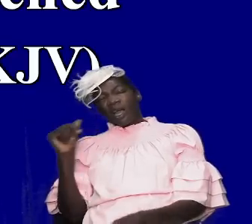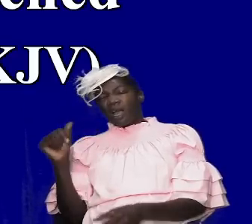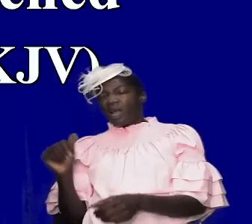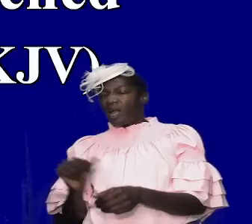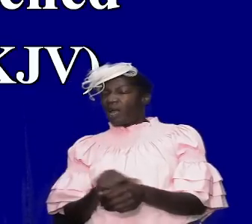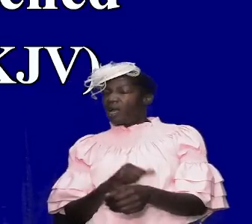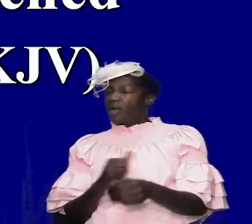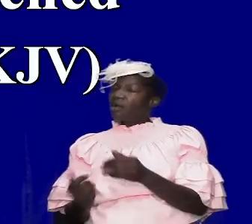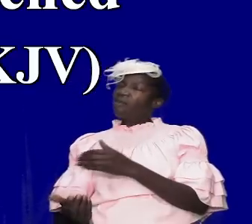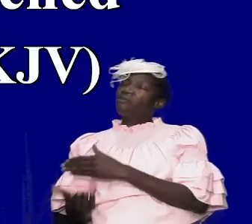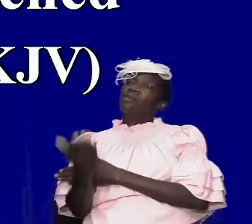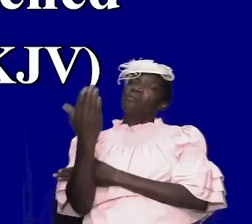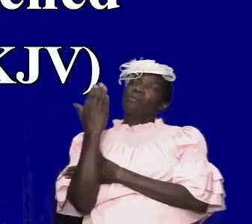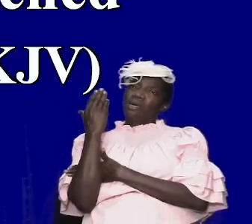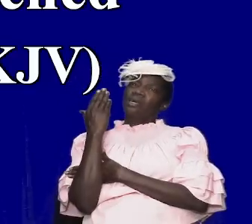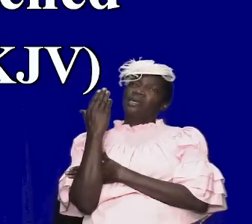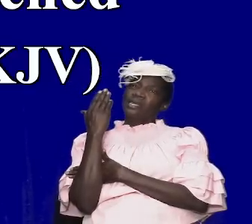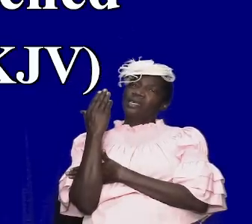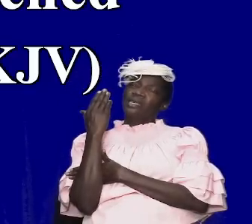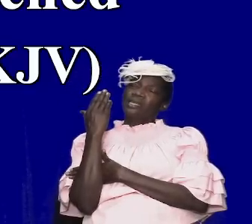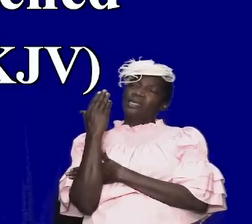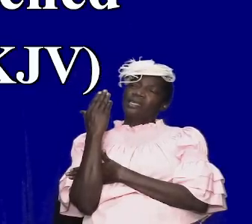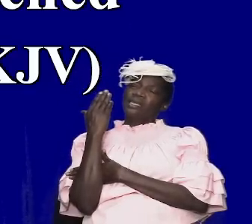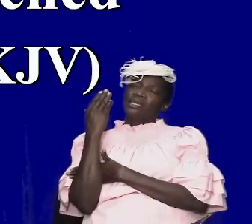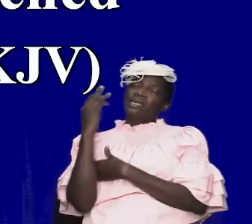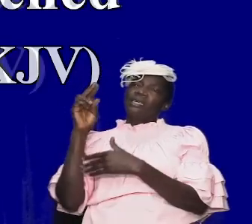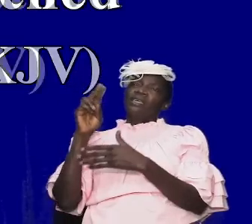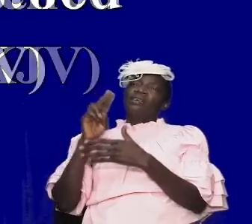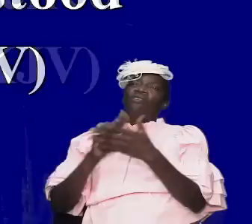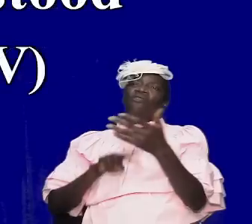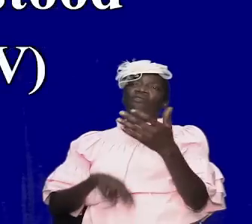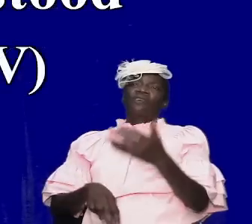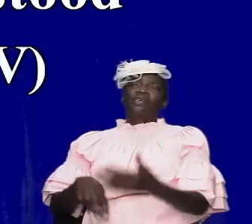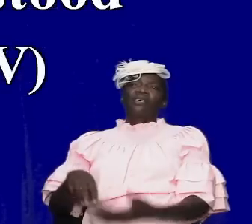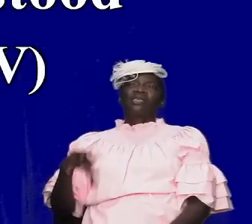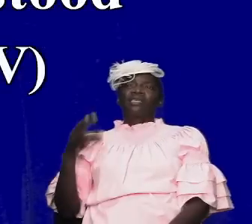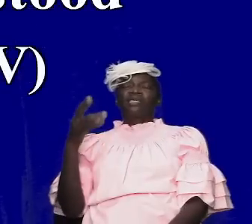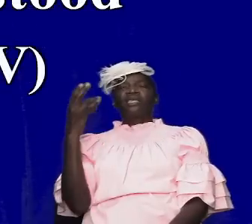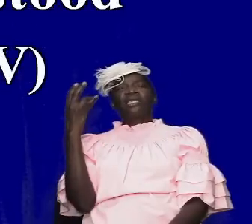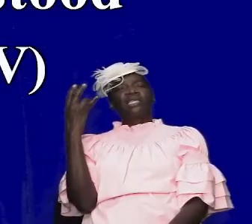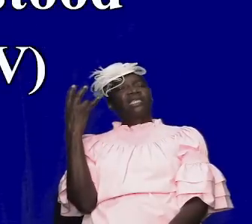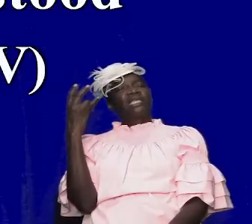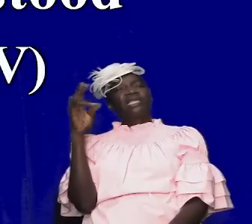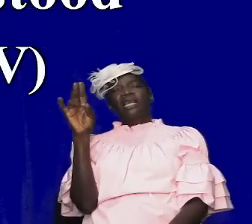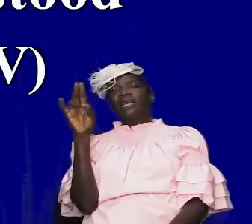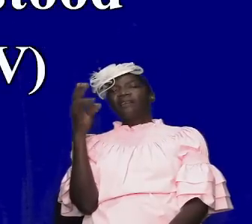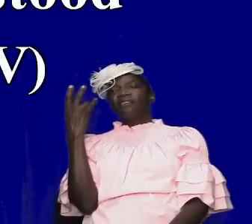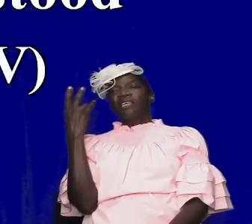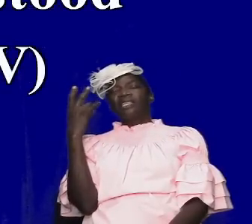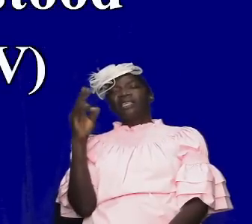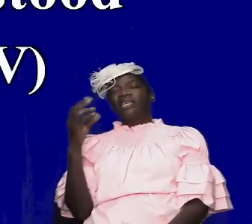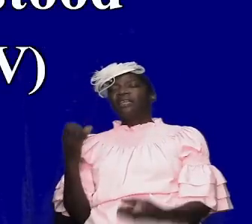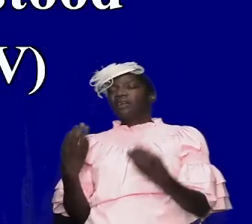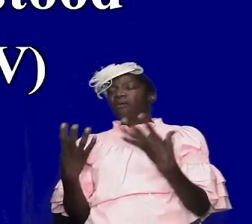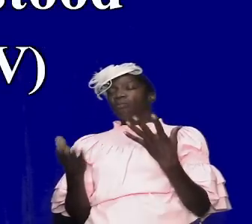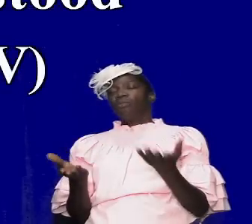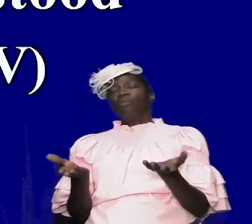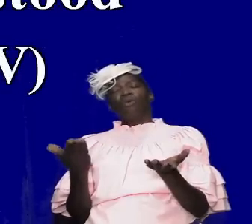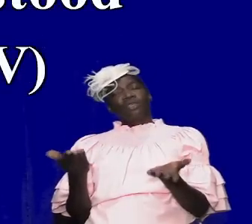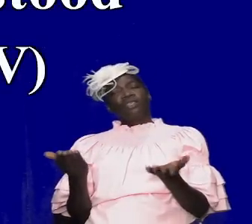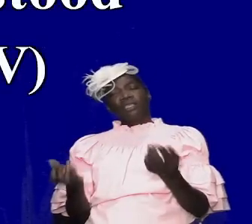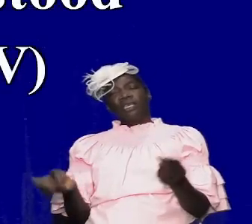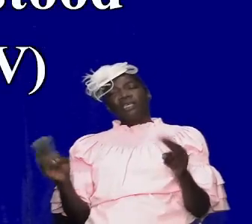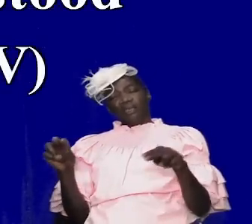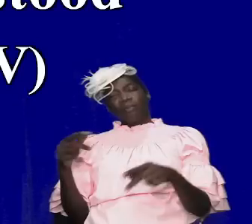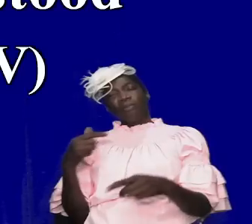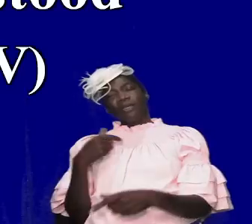every morning then verse 17 now kind of sums it up you know as he's saying so much things happen to me so much things happen to the